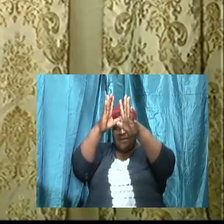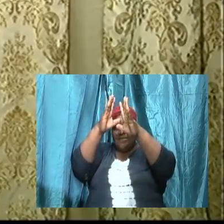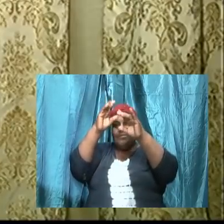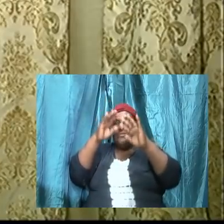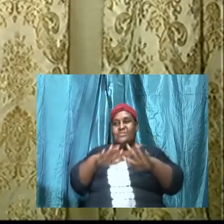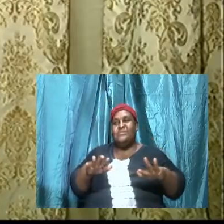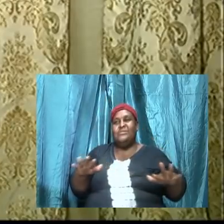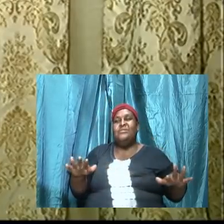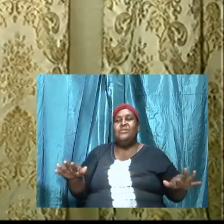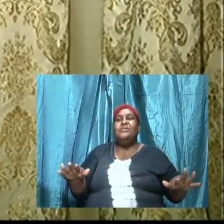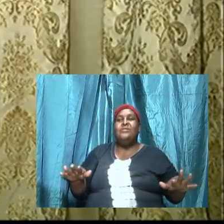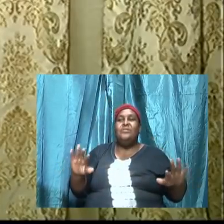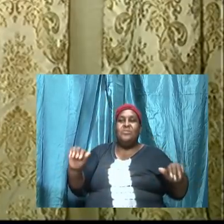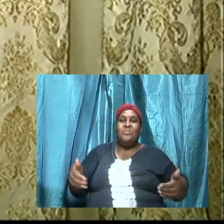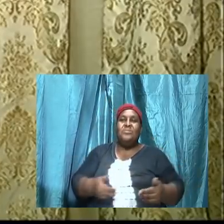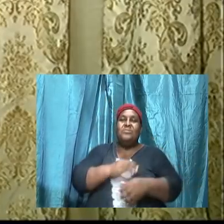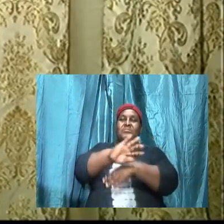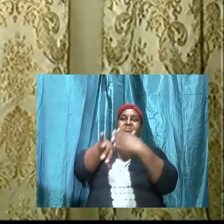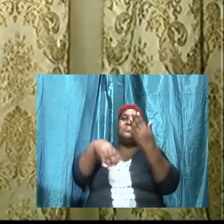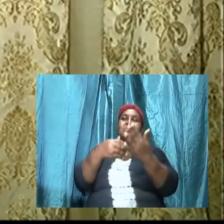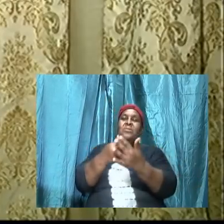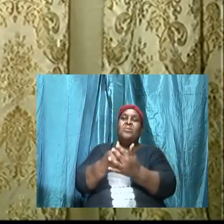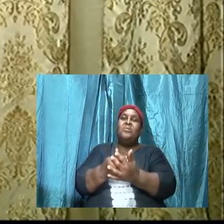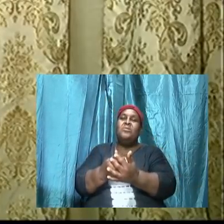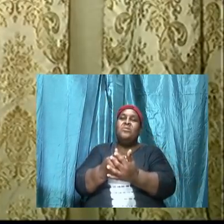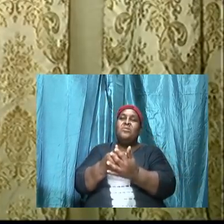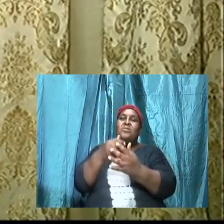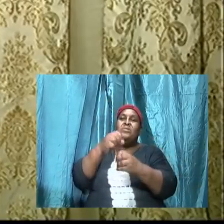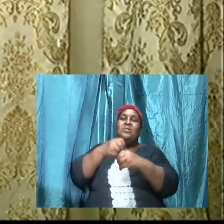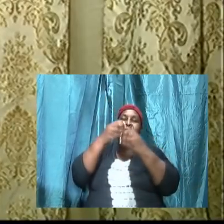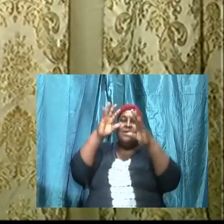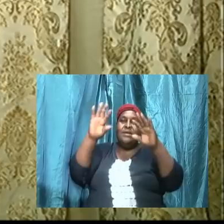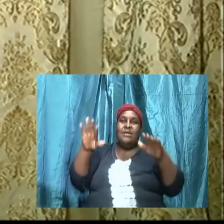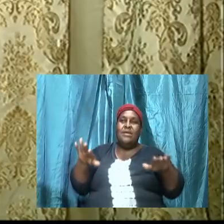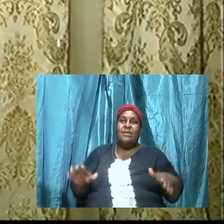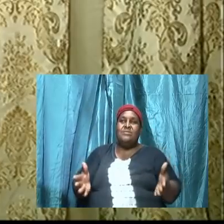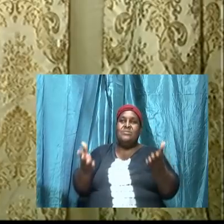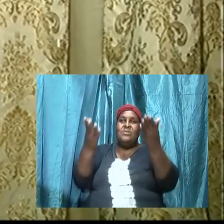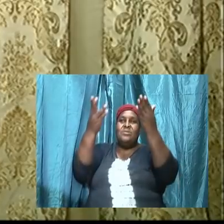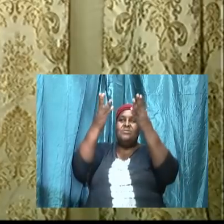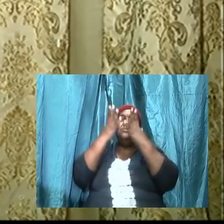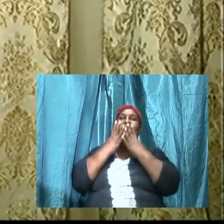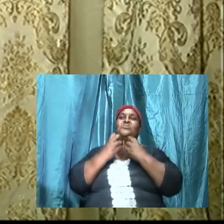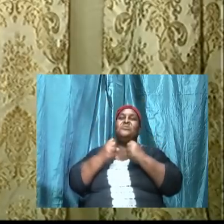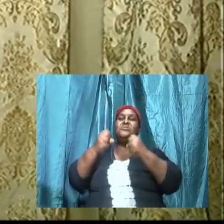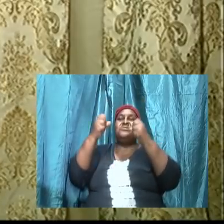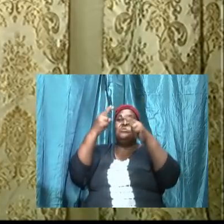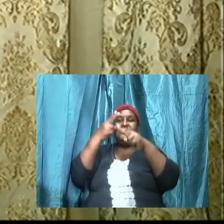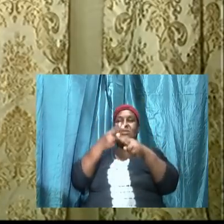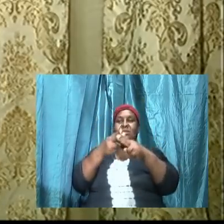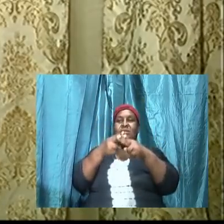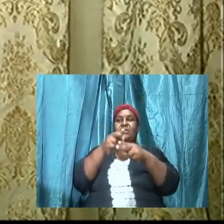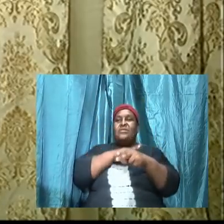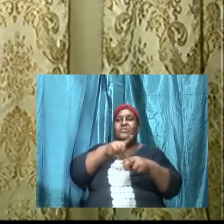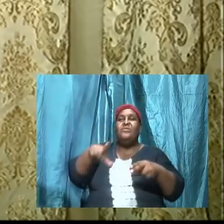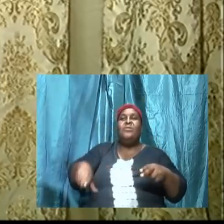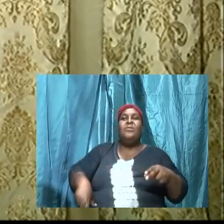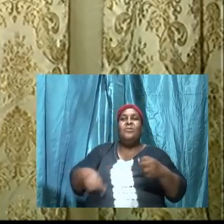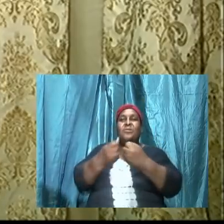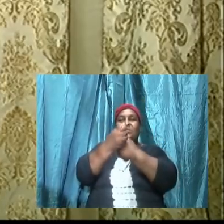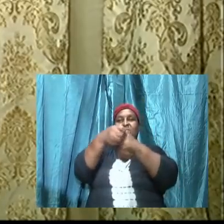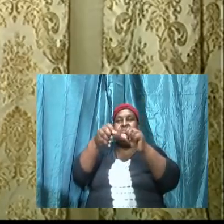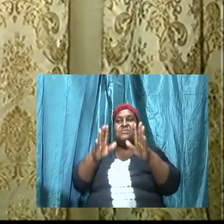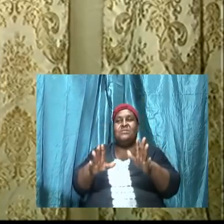really do greet us all in the exalted precious name of our Lord and Savior